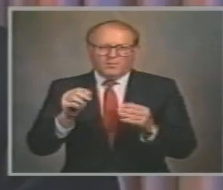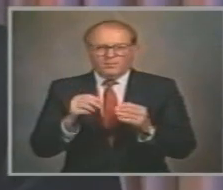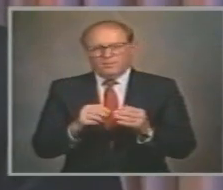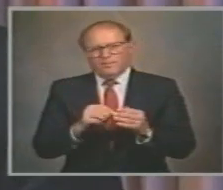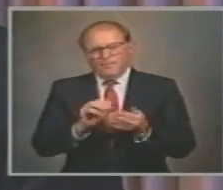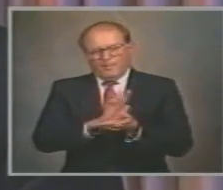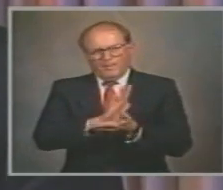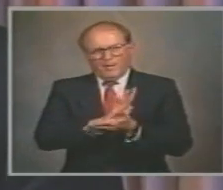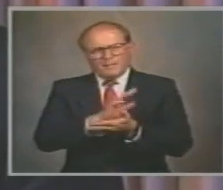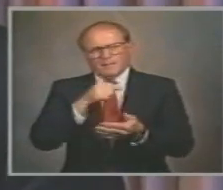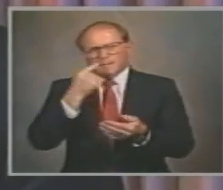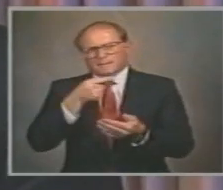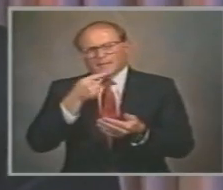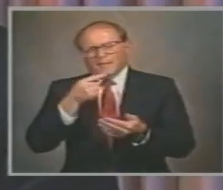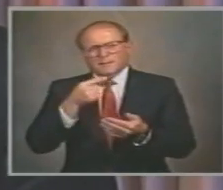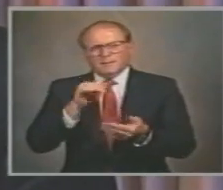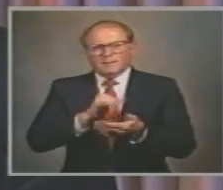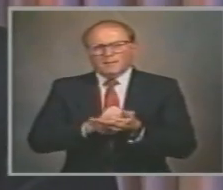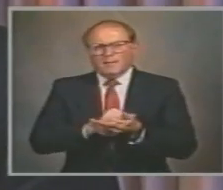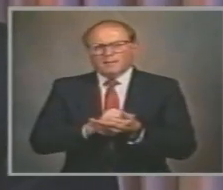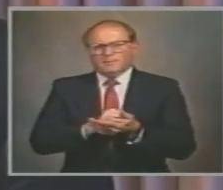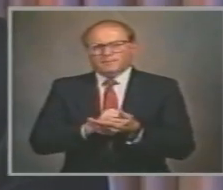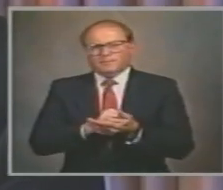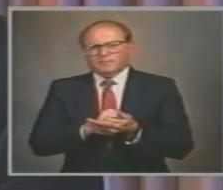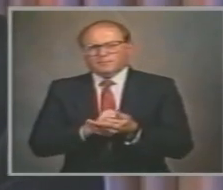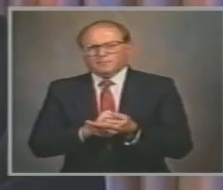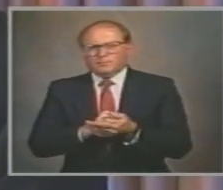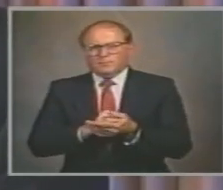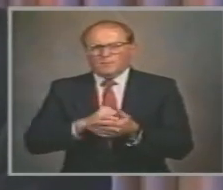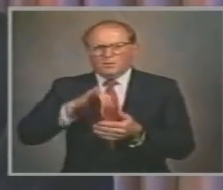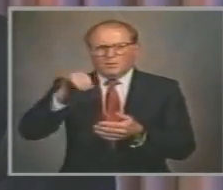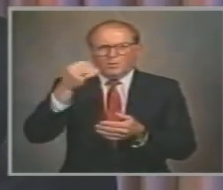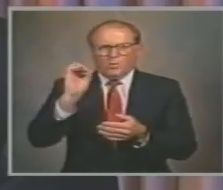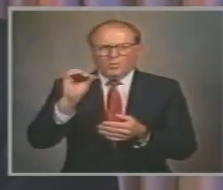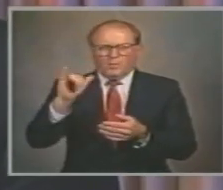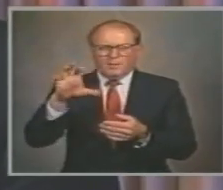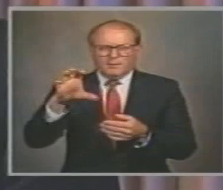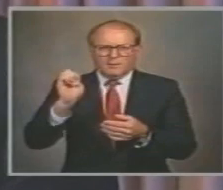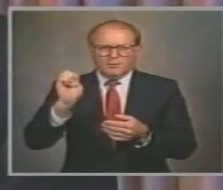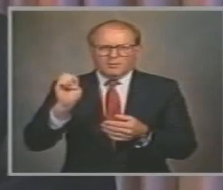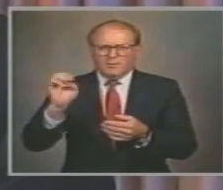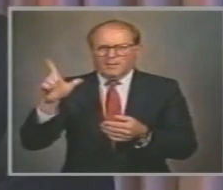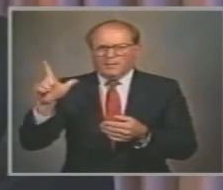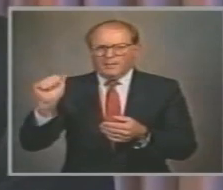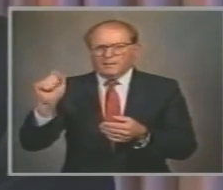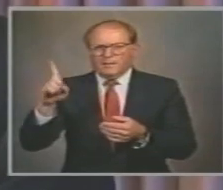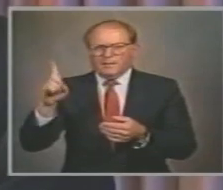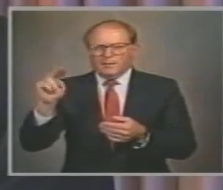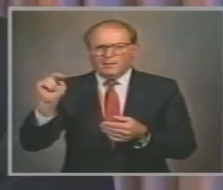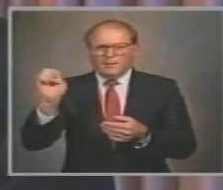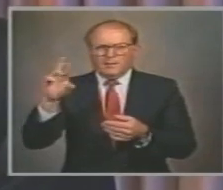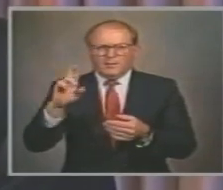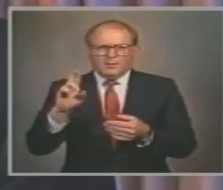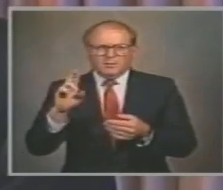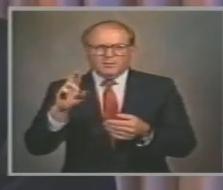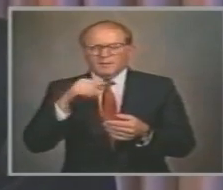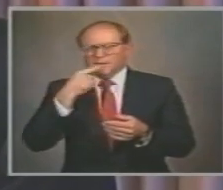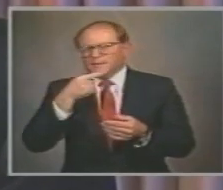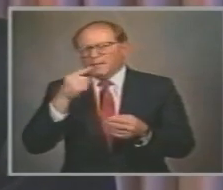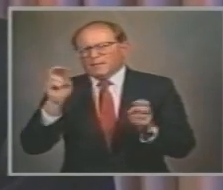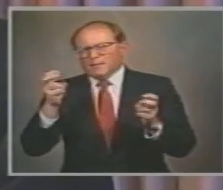Even reluctant pluralists Like Joyce Ladner say The current anarchic tendencies